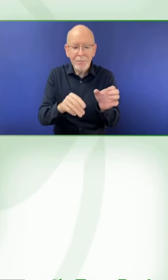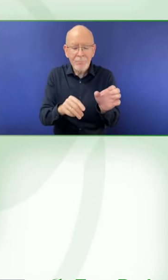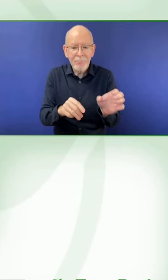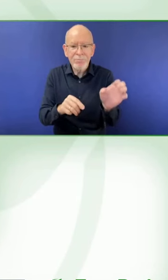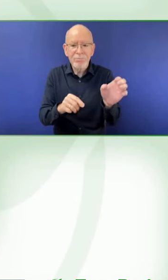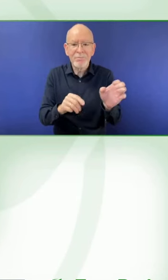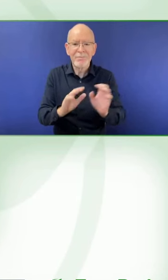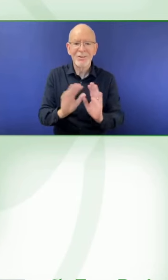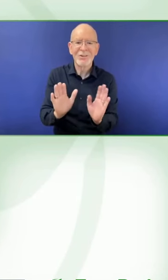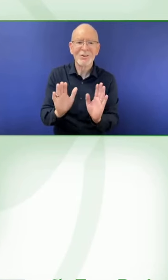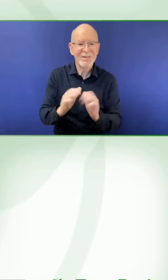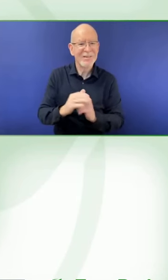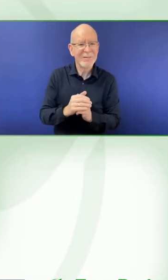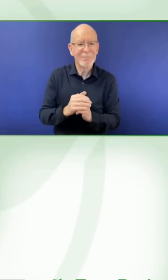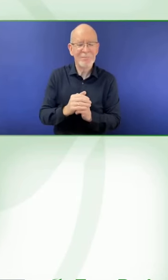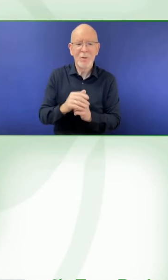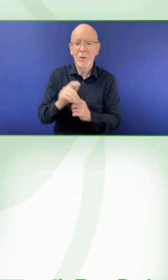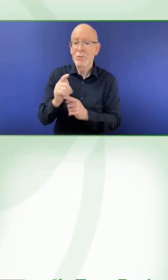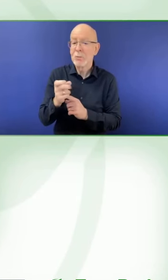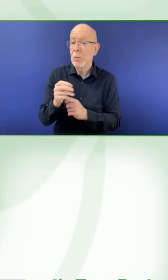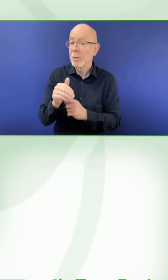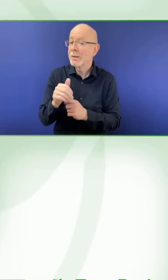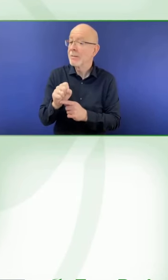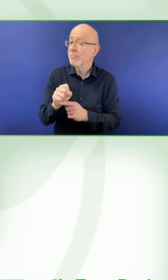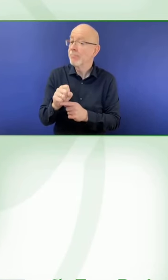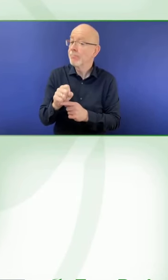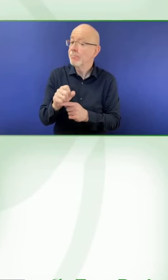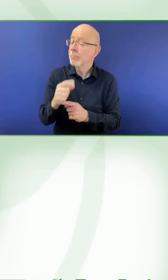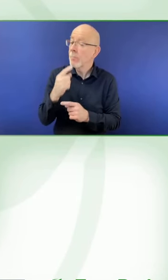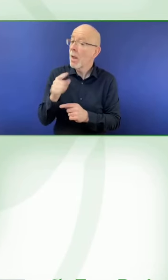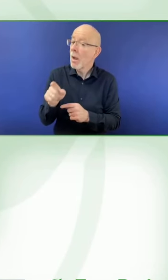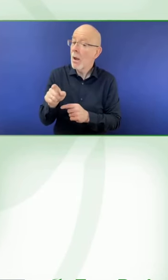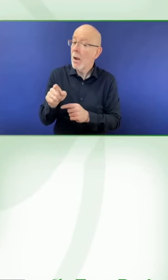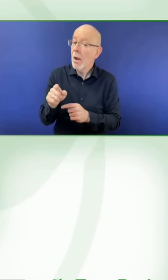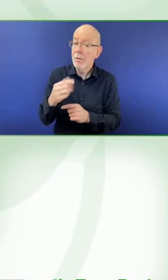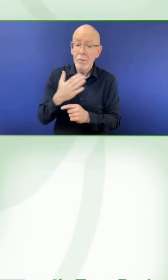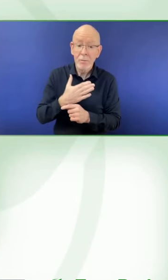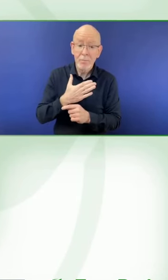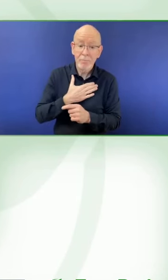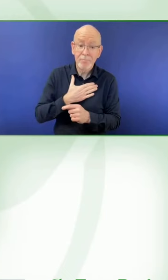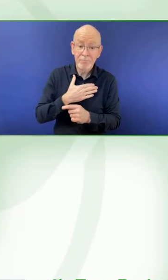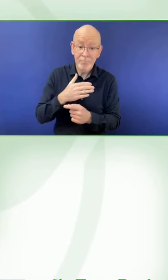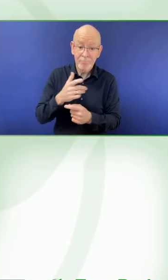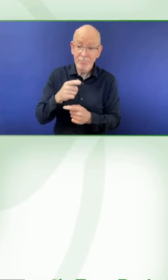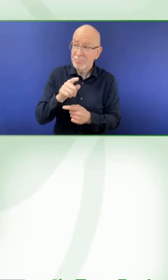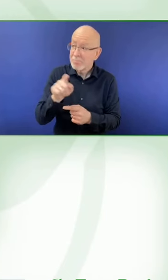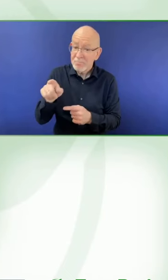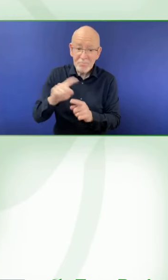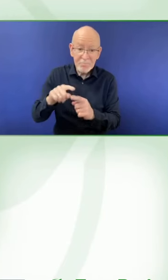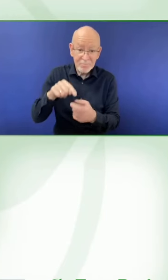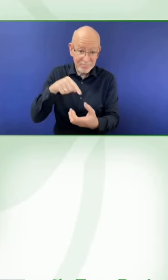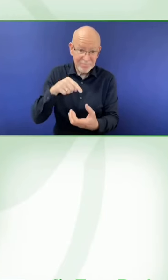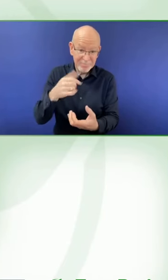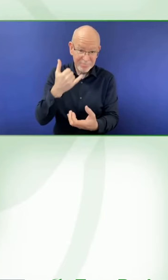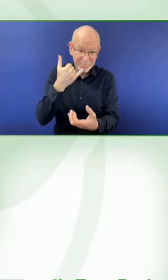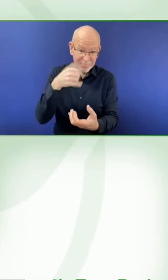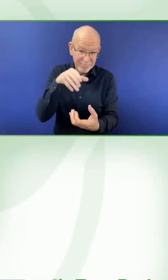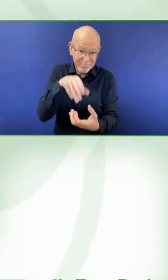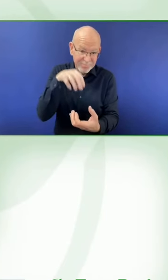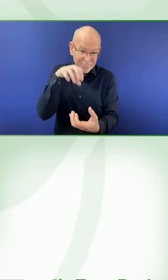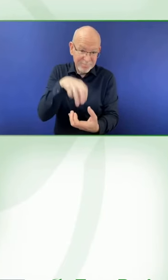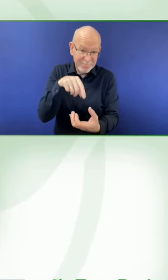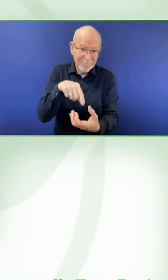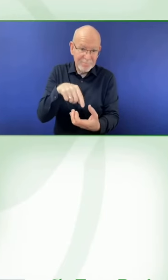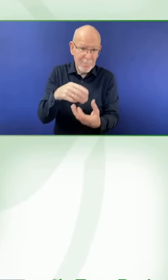so it's much easier than hearing it aloud. Maybe you are in some environment where it's not so easy to catch what the application tells you.